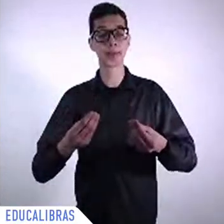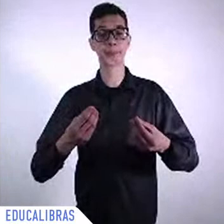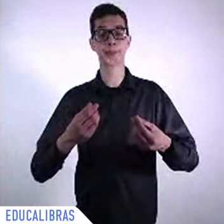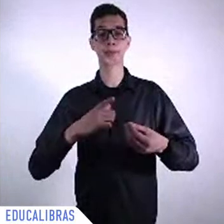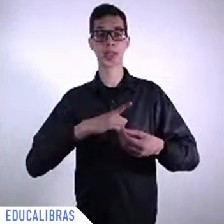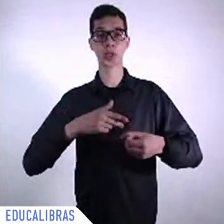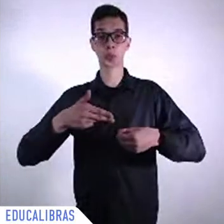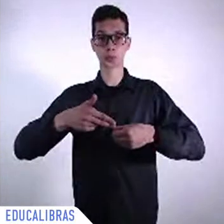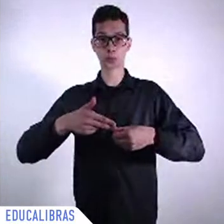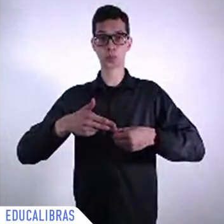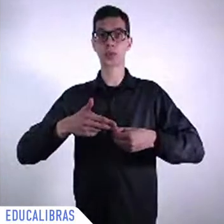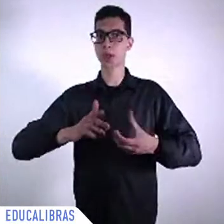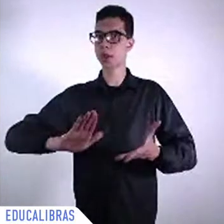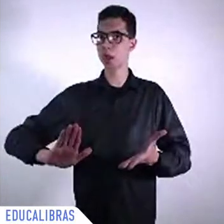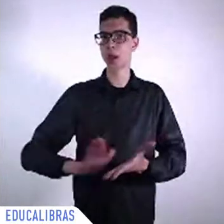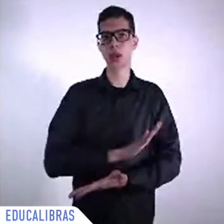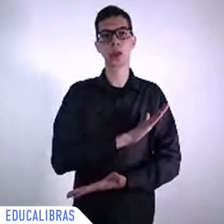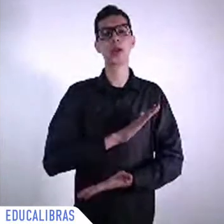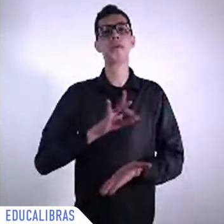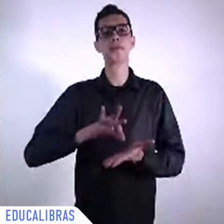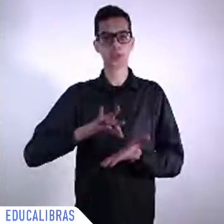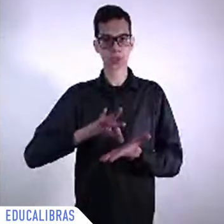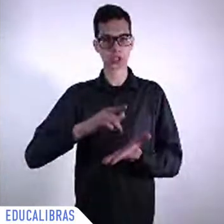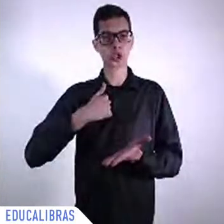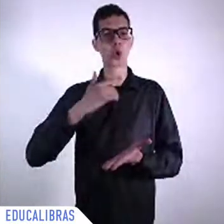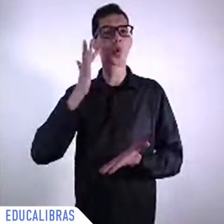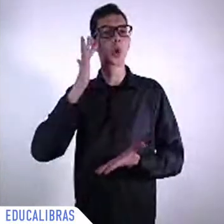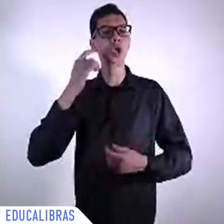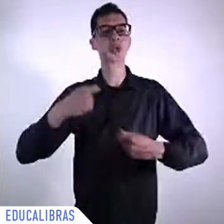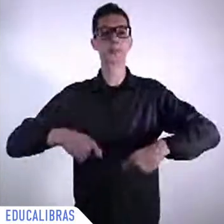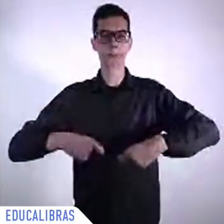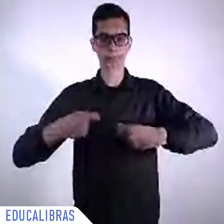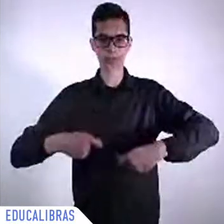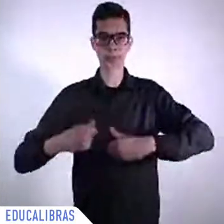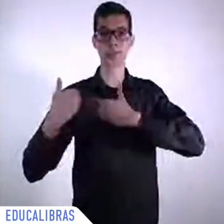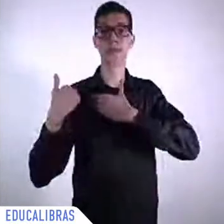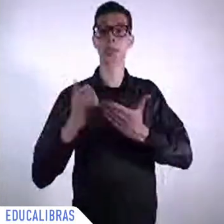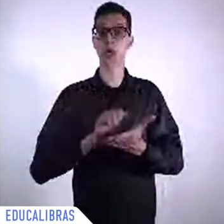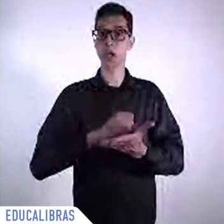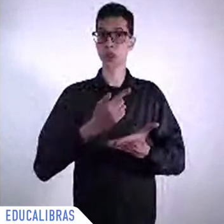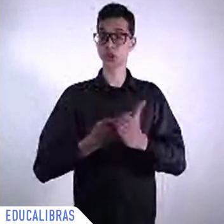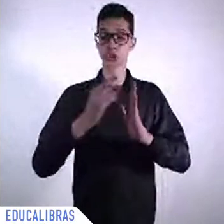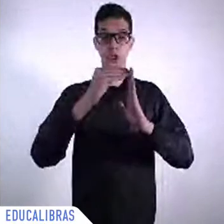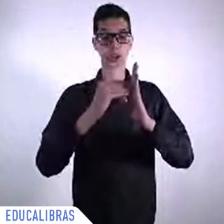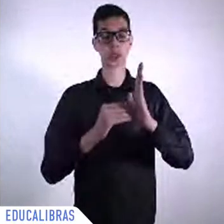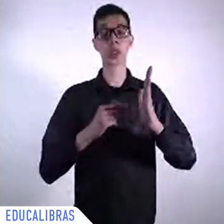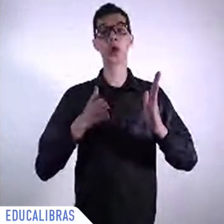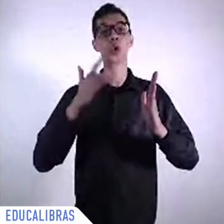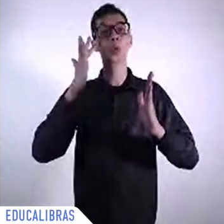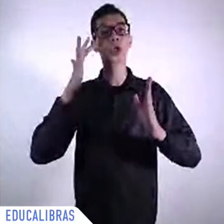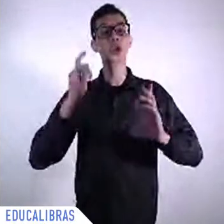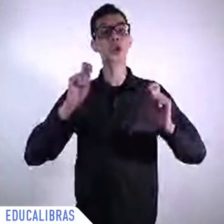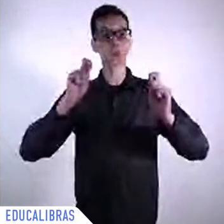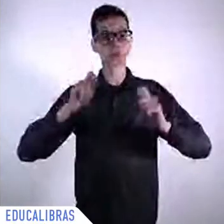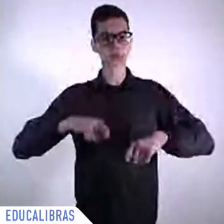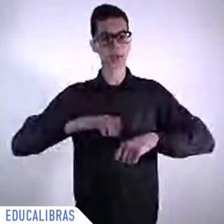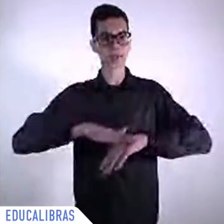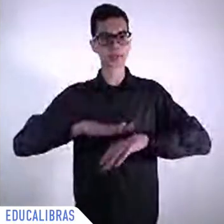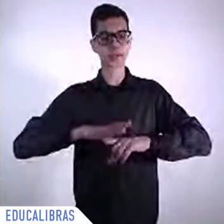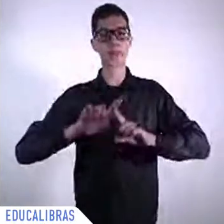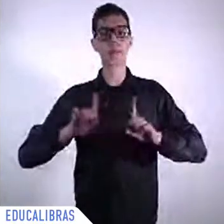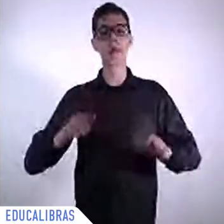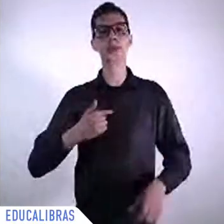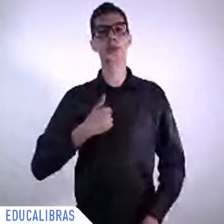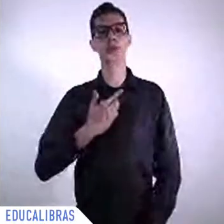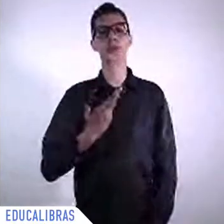aspect because it has been often forgotten. Thank you very much, and I think I went a little beyond my time, but not too